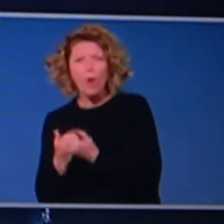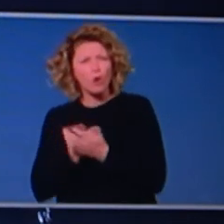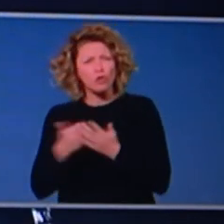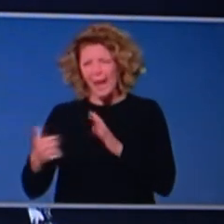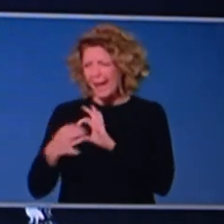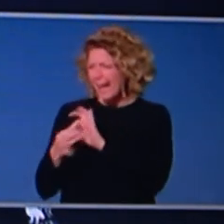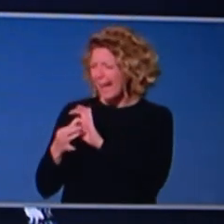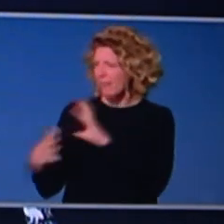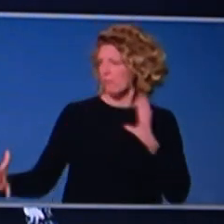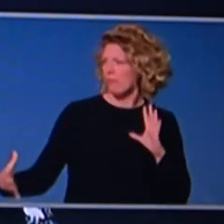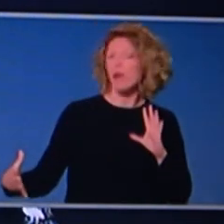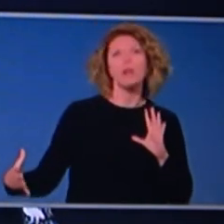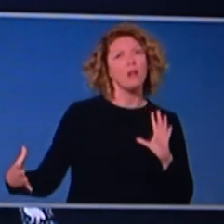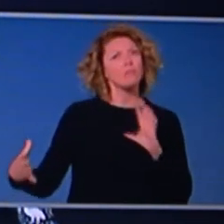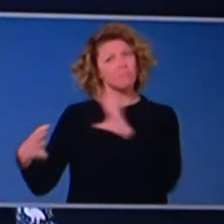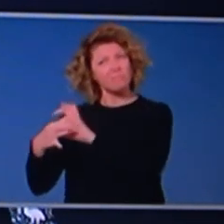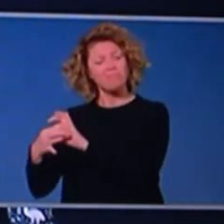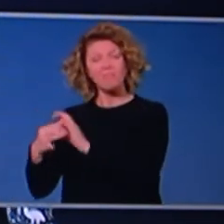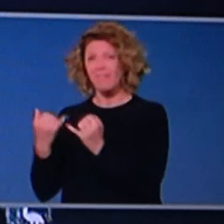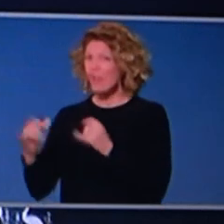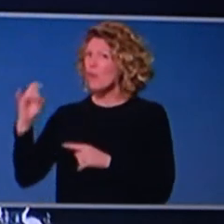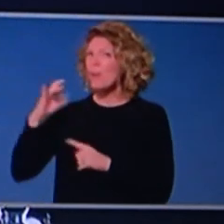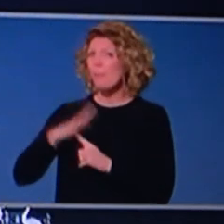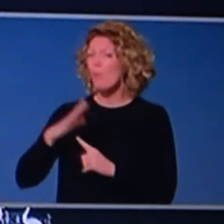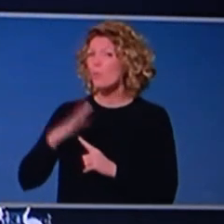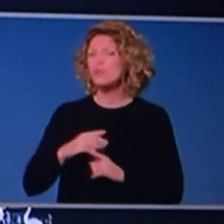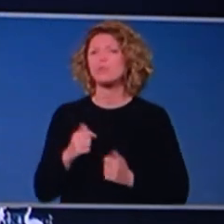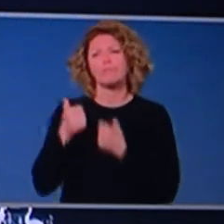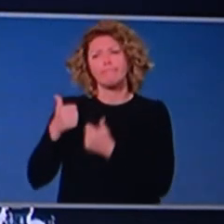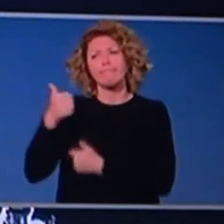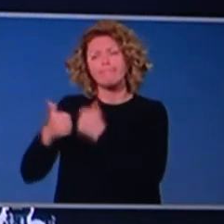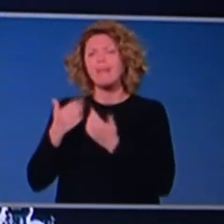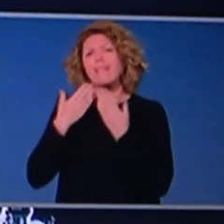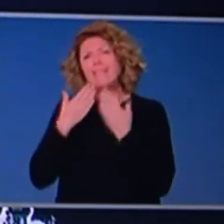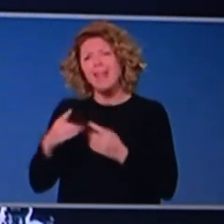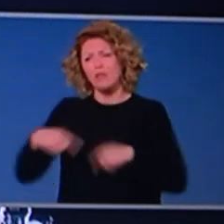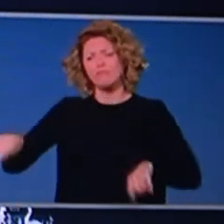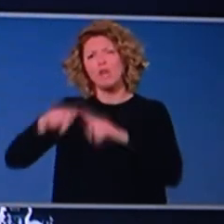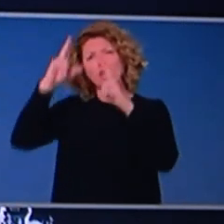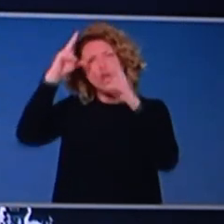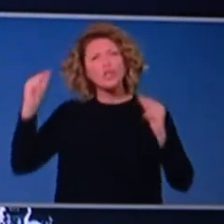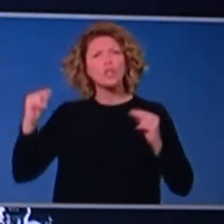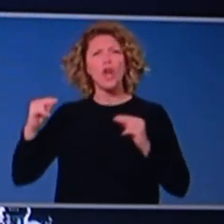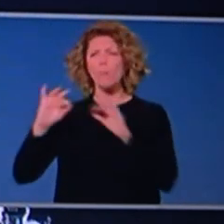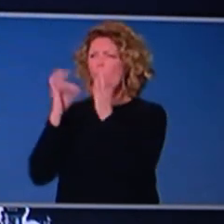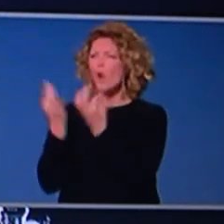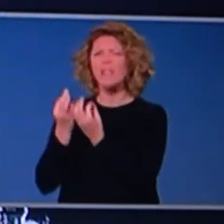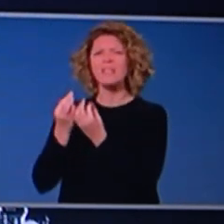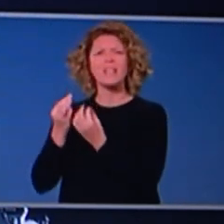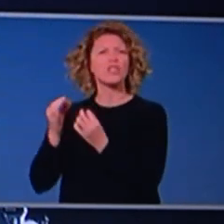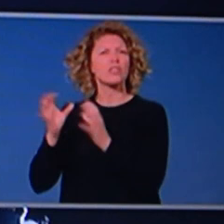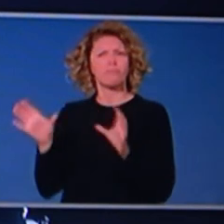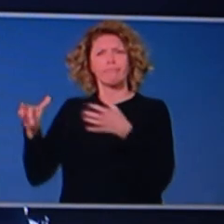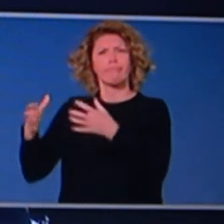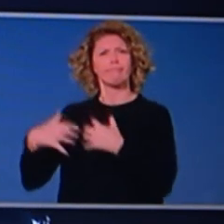are also contemplated as part of the code. So again, congratulations to the sector. Thank you so much for the work that you've done. And can I say,